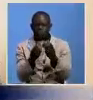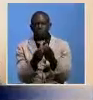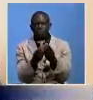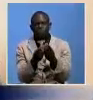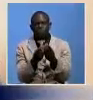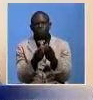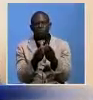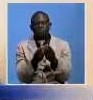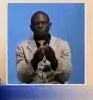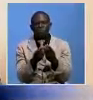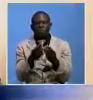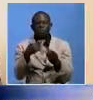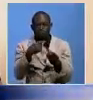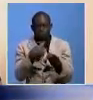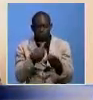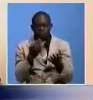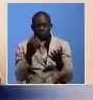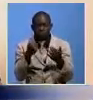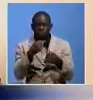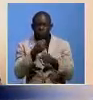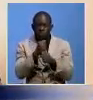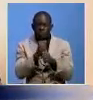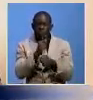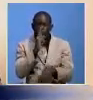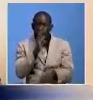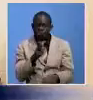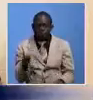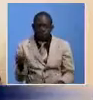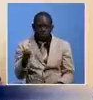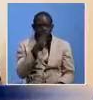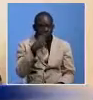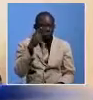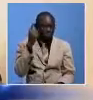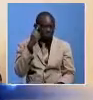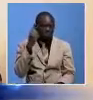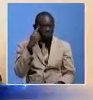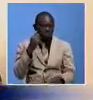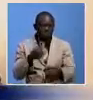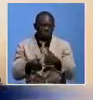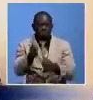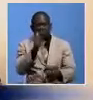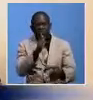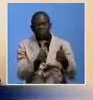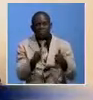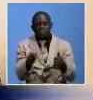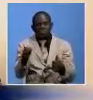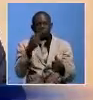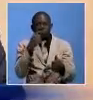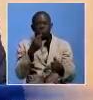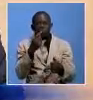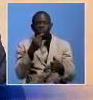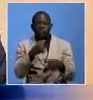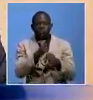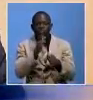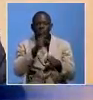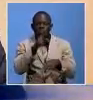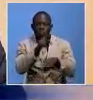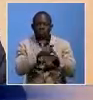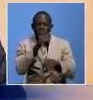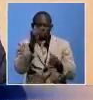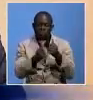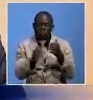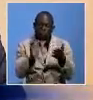here to ensure that we listen to yourselves and see how we can quickly complete this project. I must